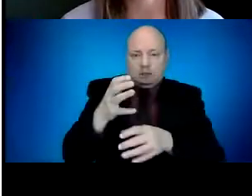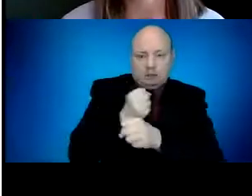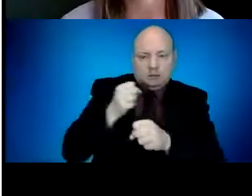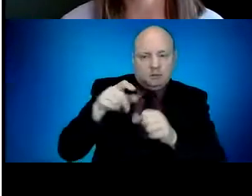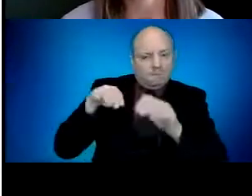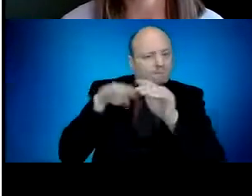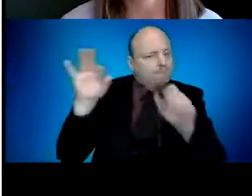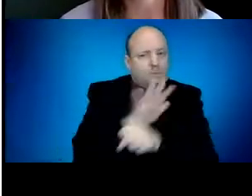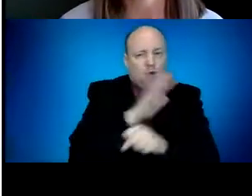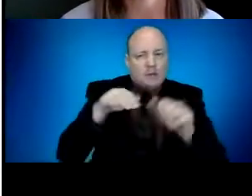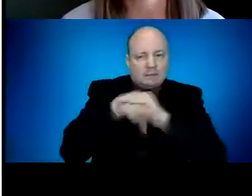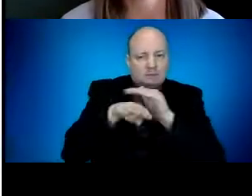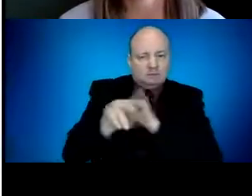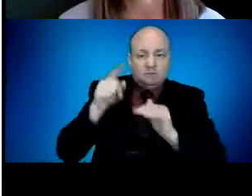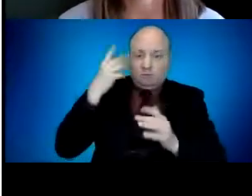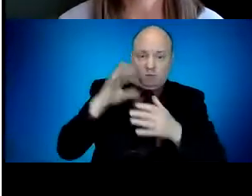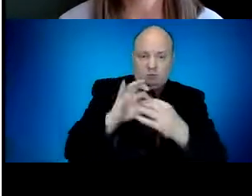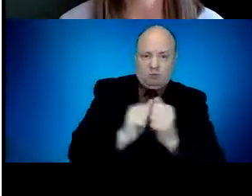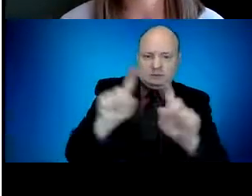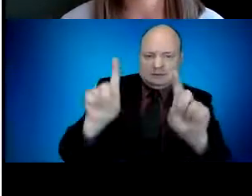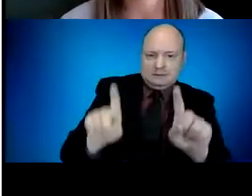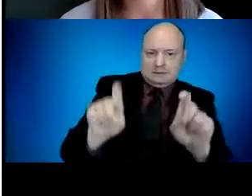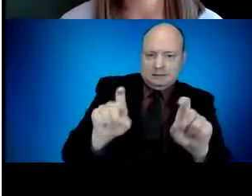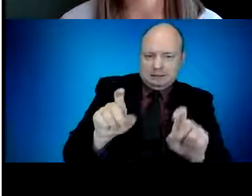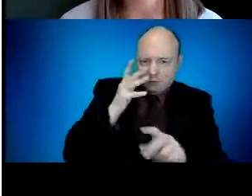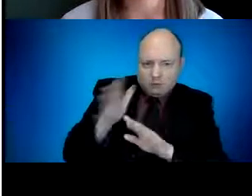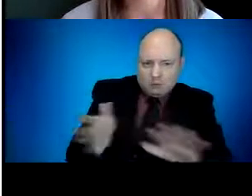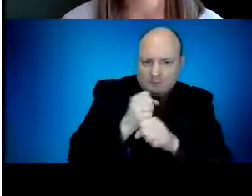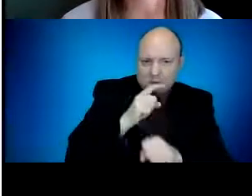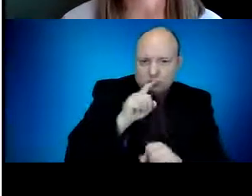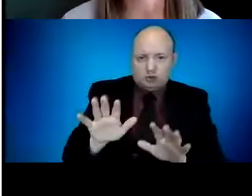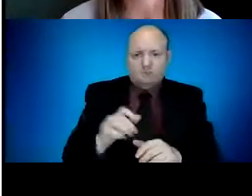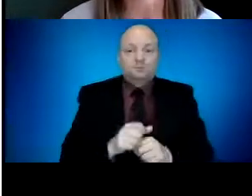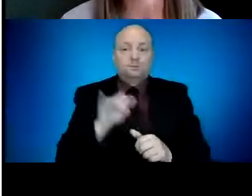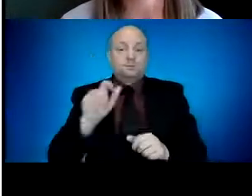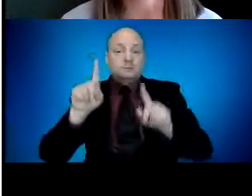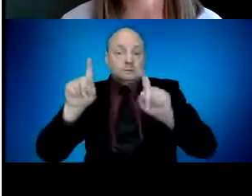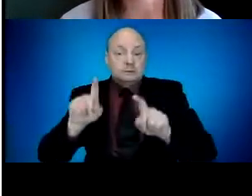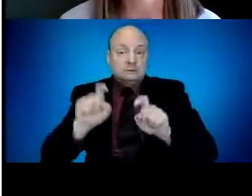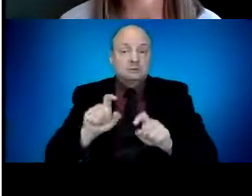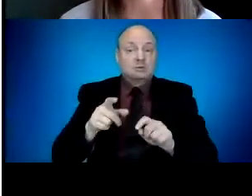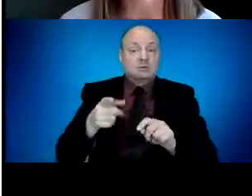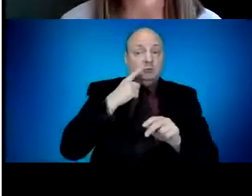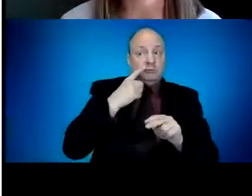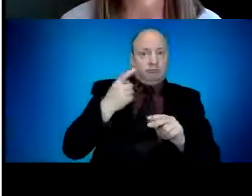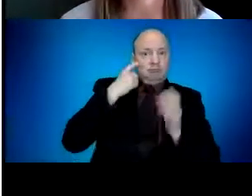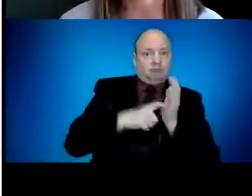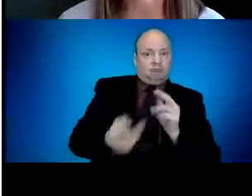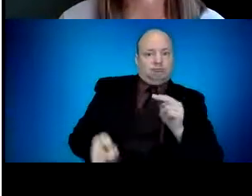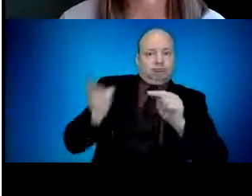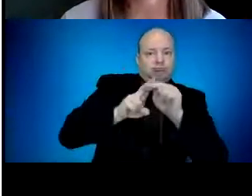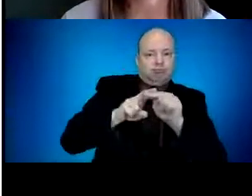we have seen testing volume increase from approximately 70,000 tests per week in early October